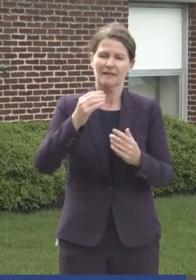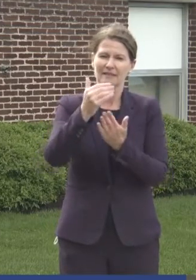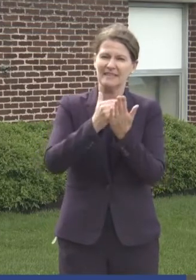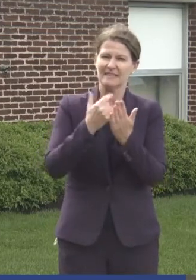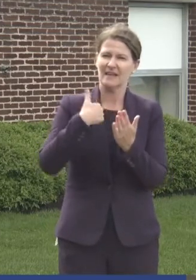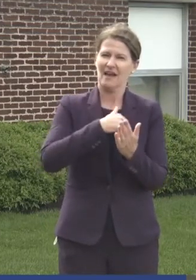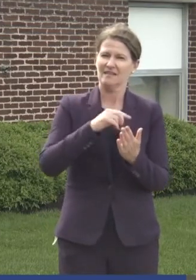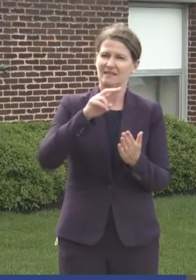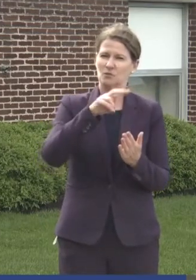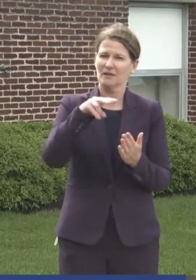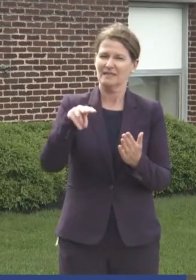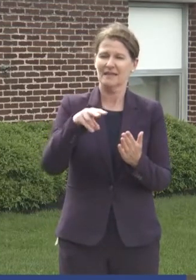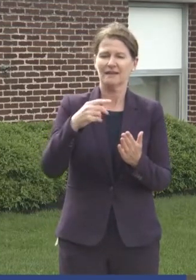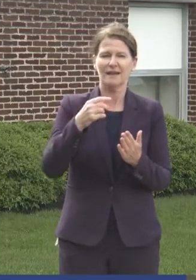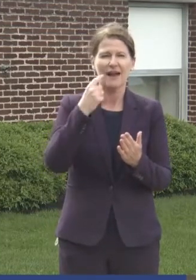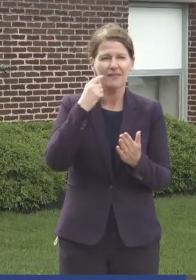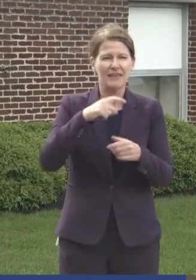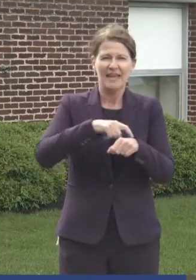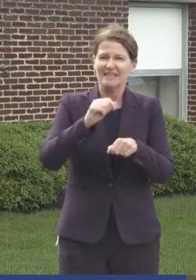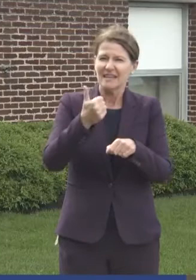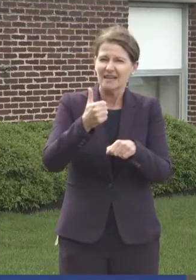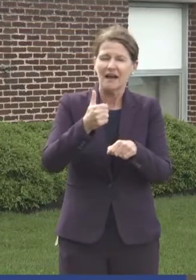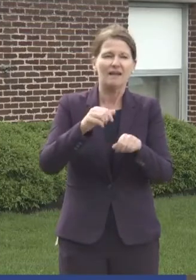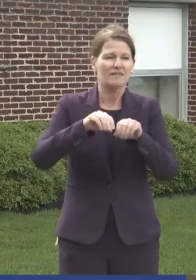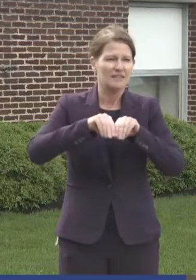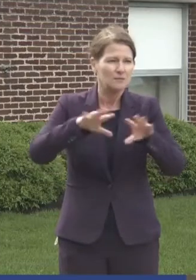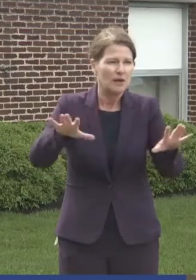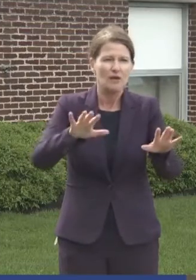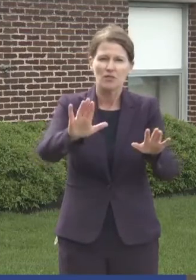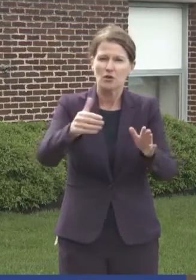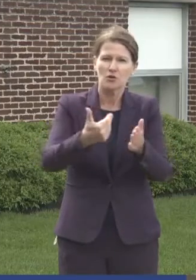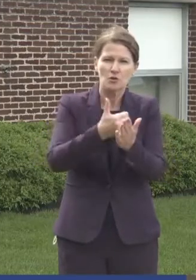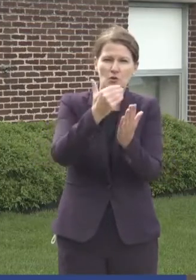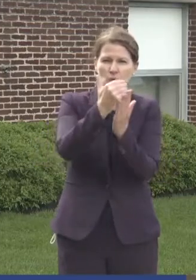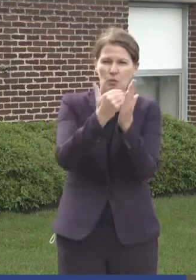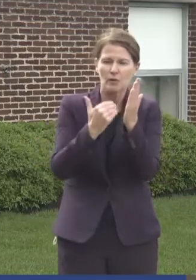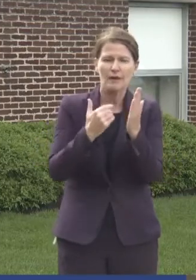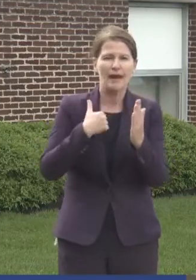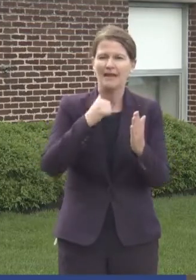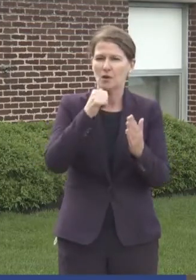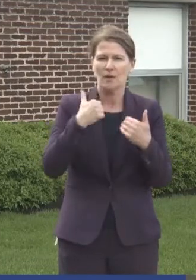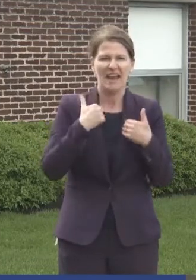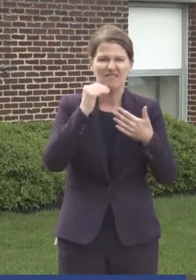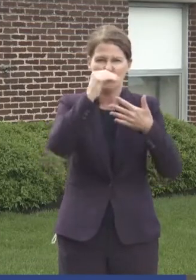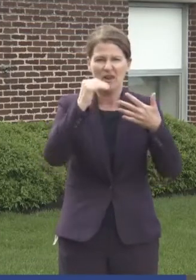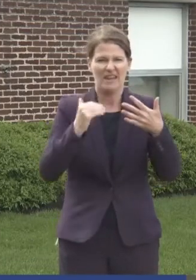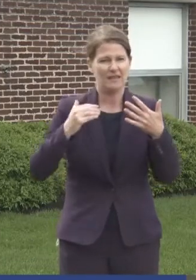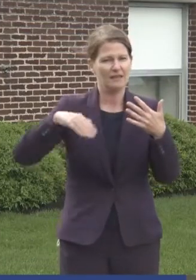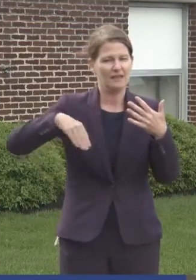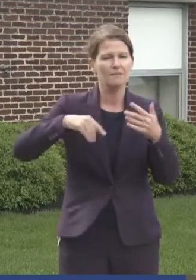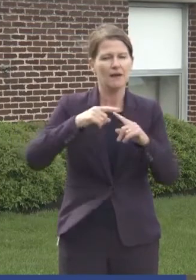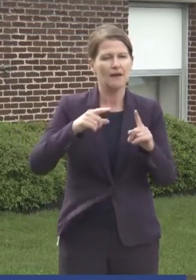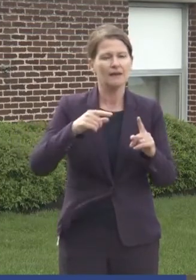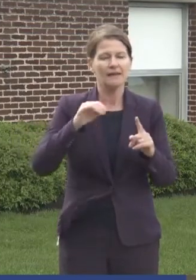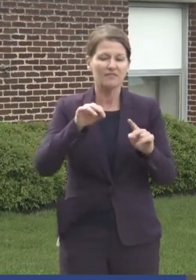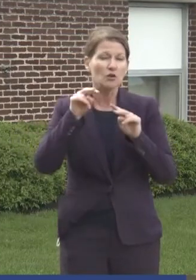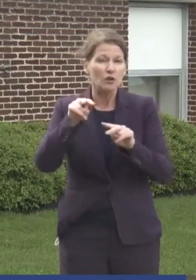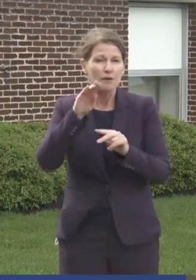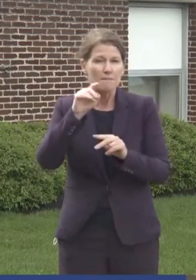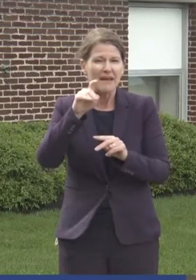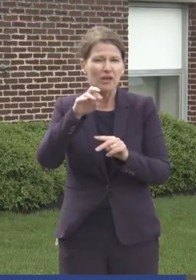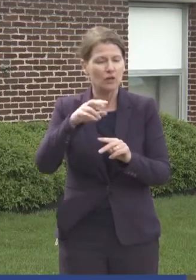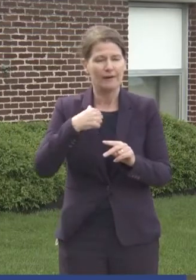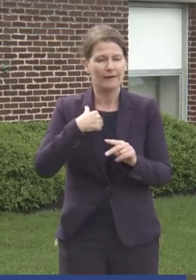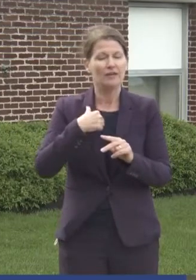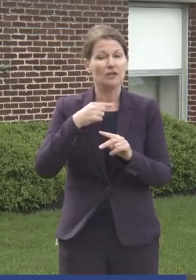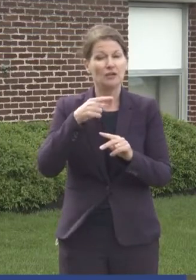come out about 10 o'clock, I think every day. So we don't have, I don't have their ranking. I should have it. If you look at Becker, you can get it. I don't